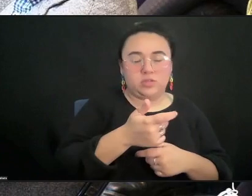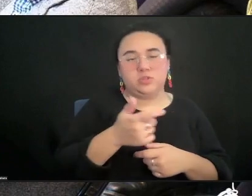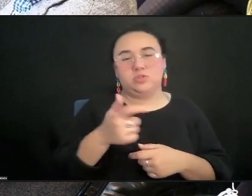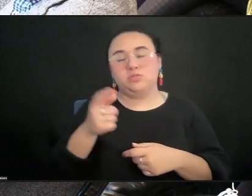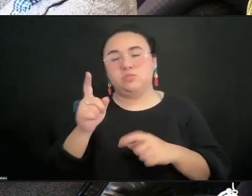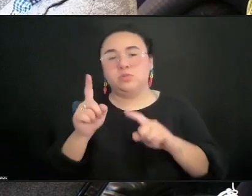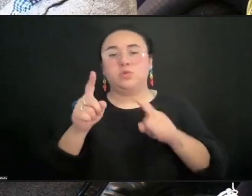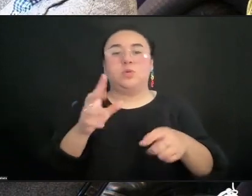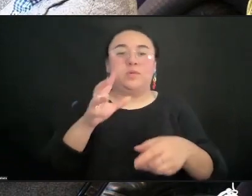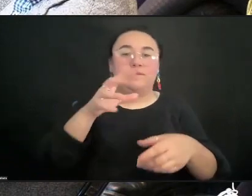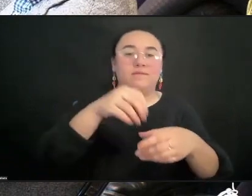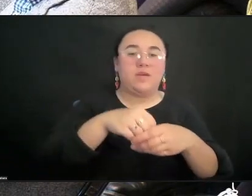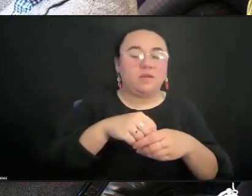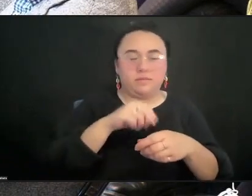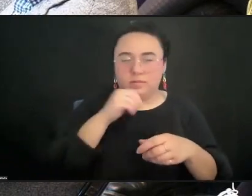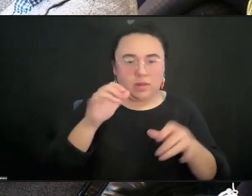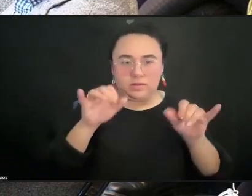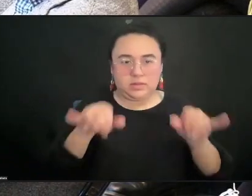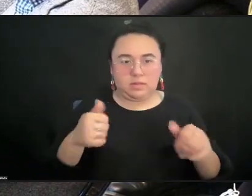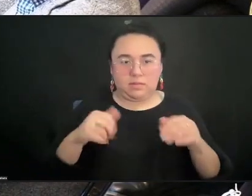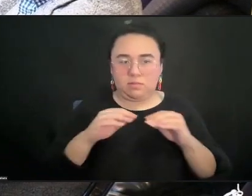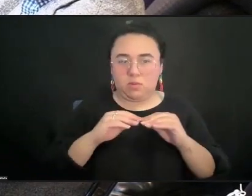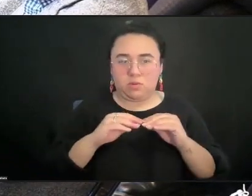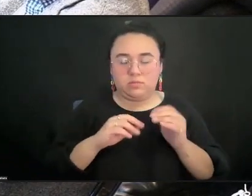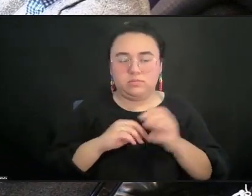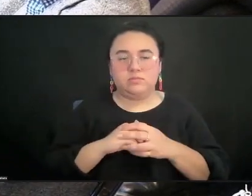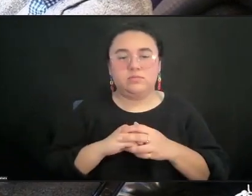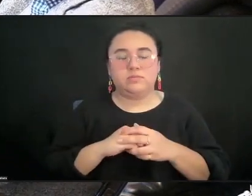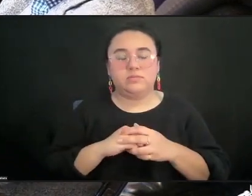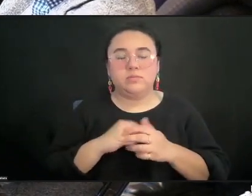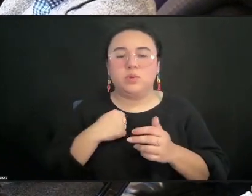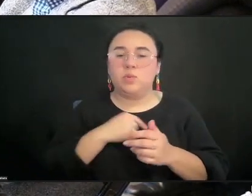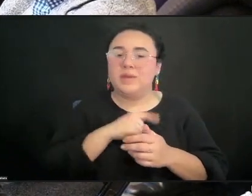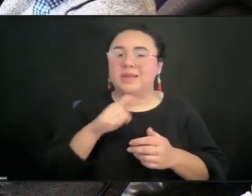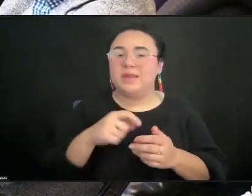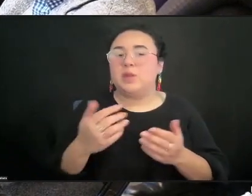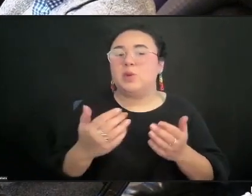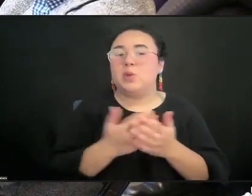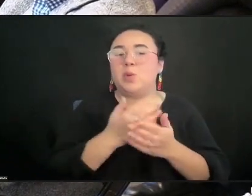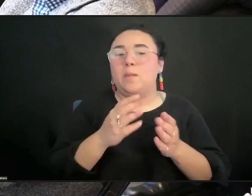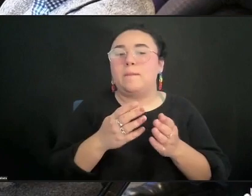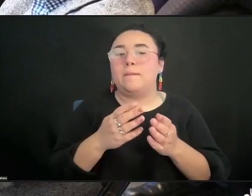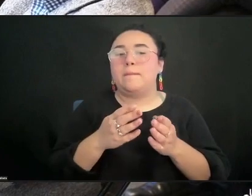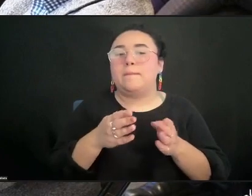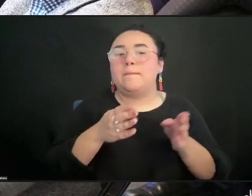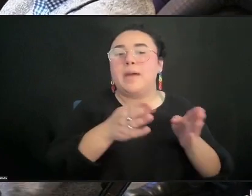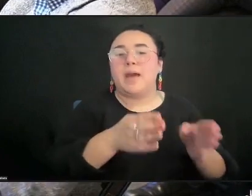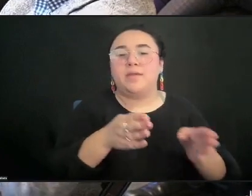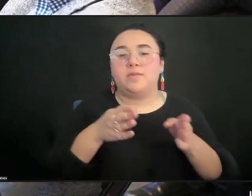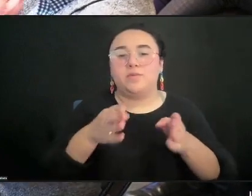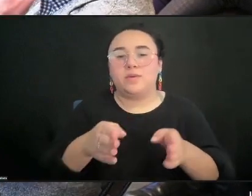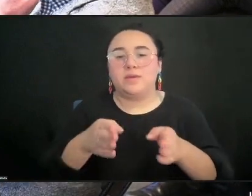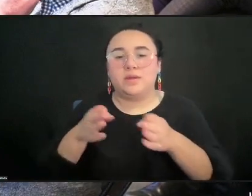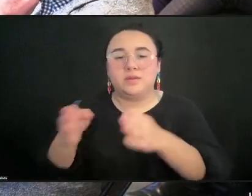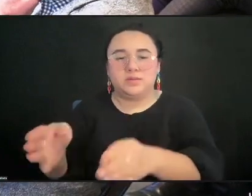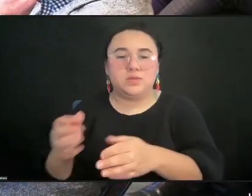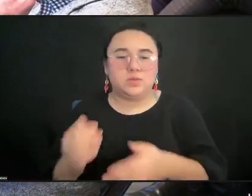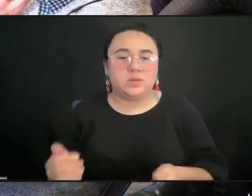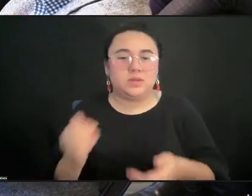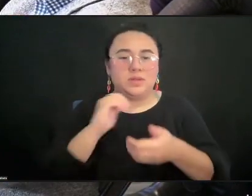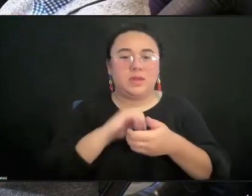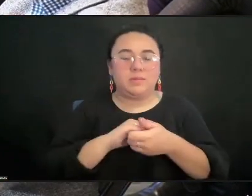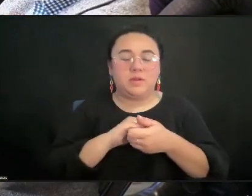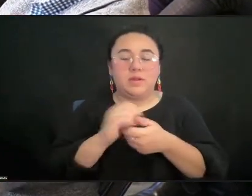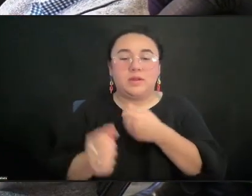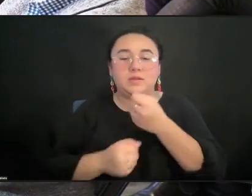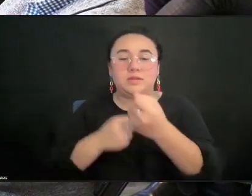for how we collaborate as a community within this country to support international work and